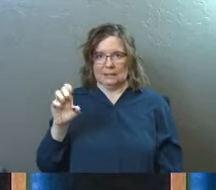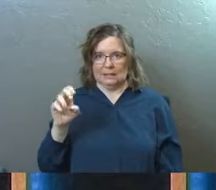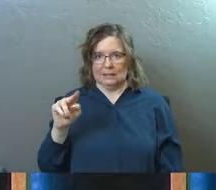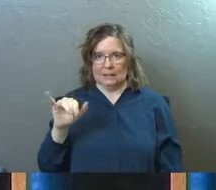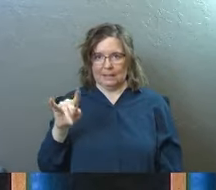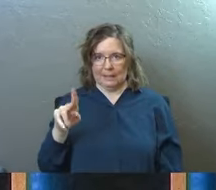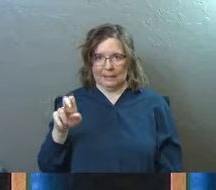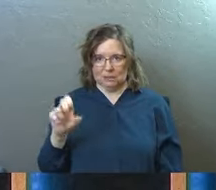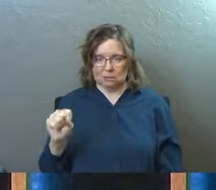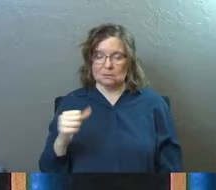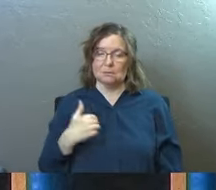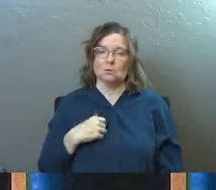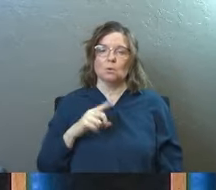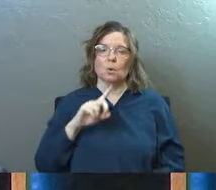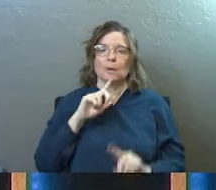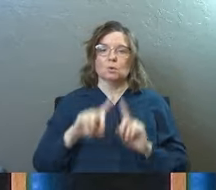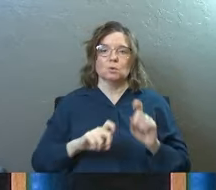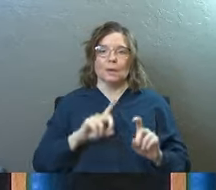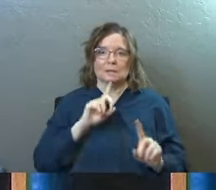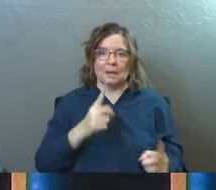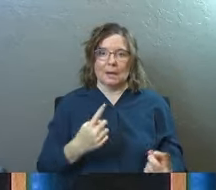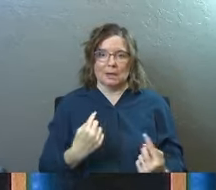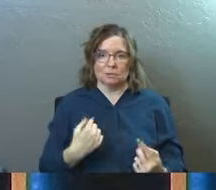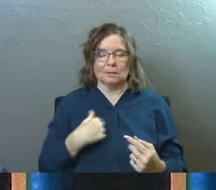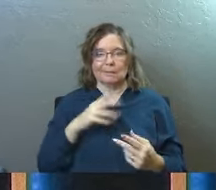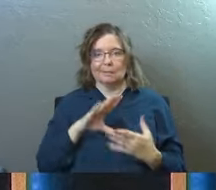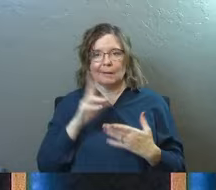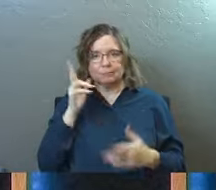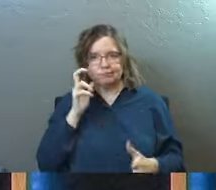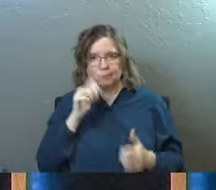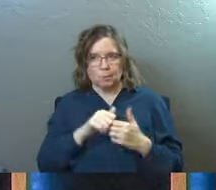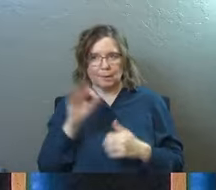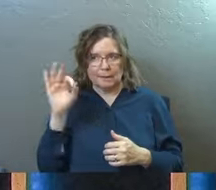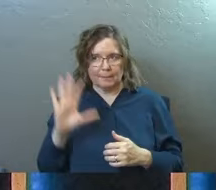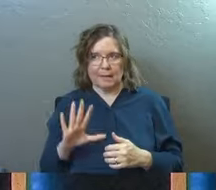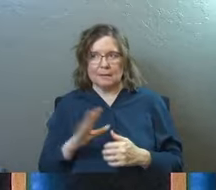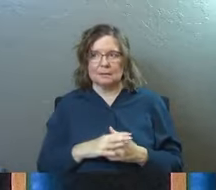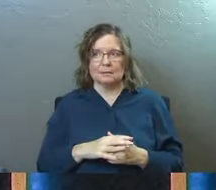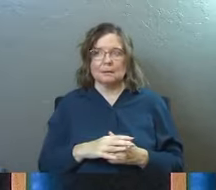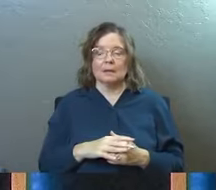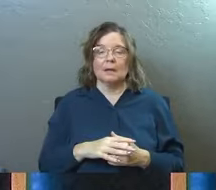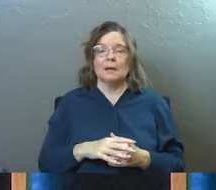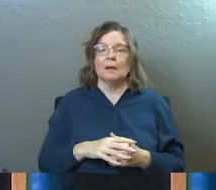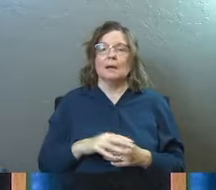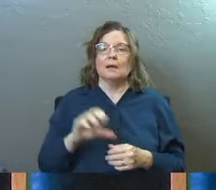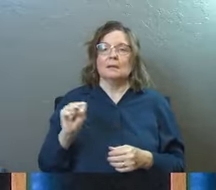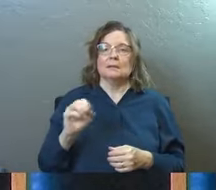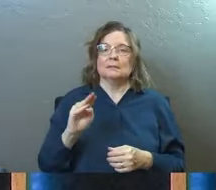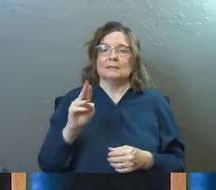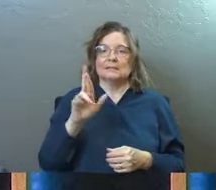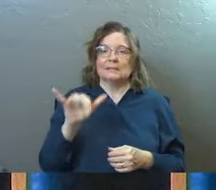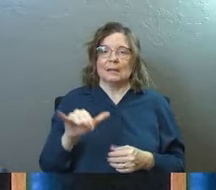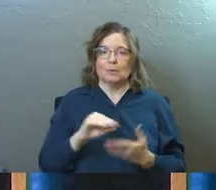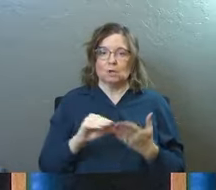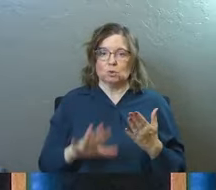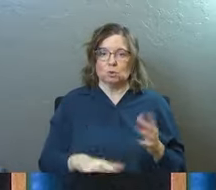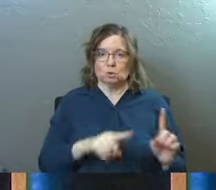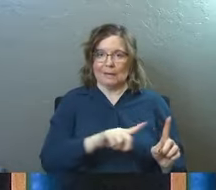So there was a Q&A I got to listen in on with a pastor and a seminary student asked the pastor a question.